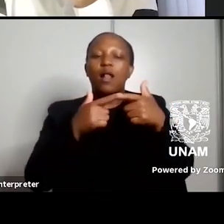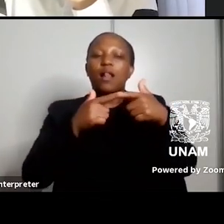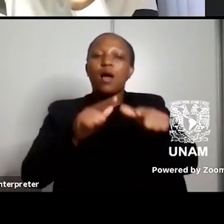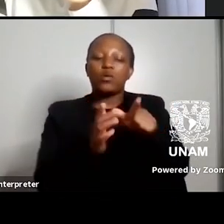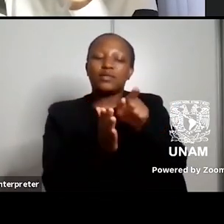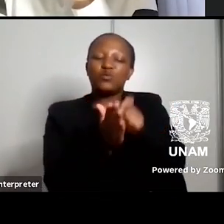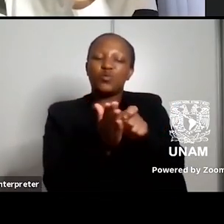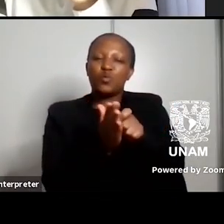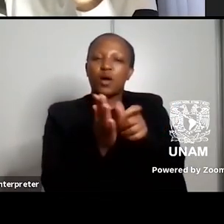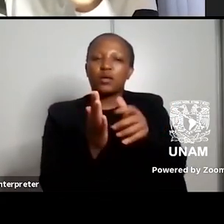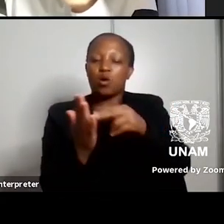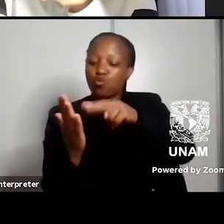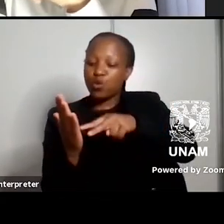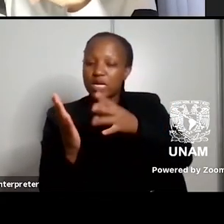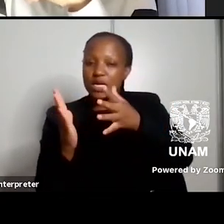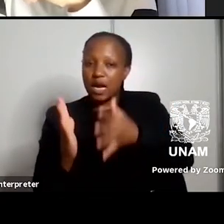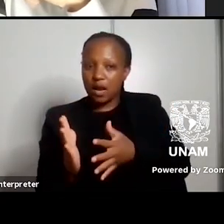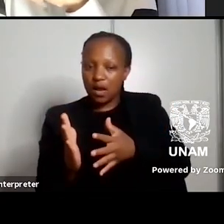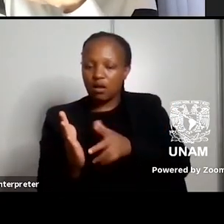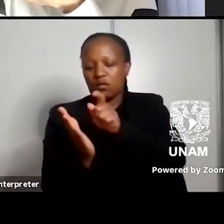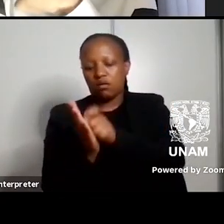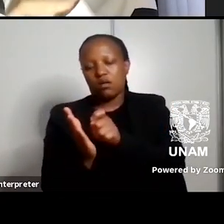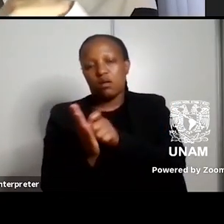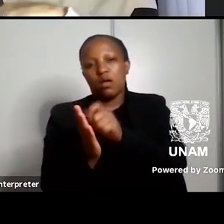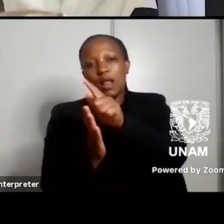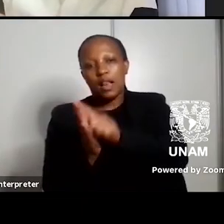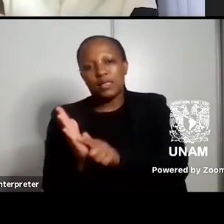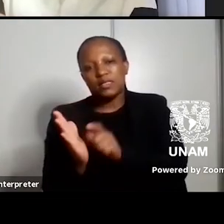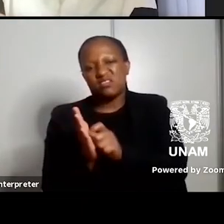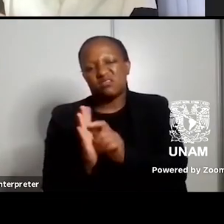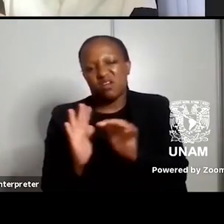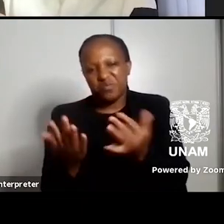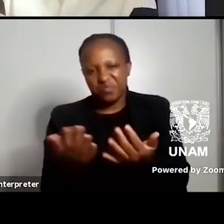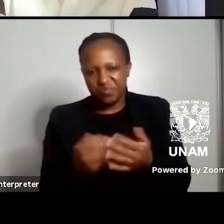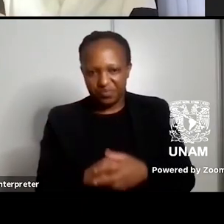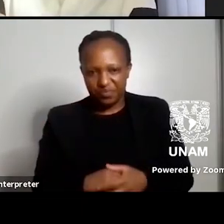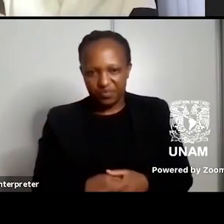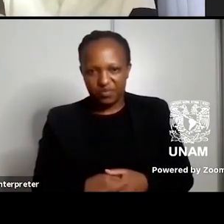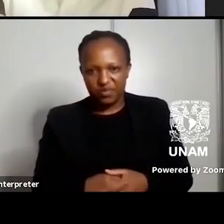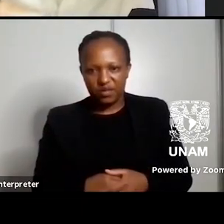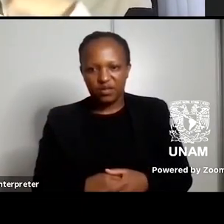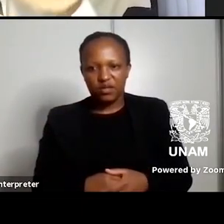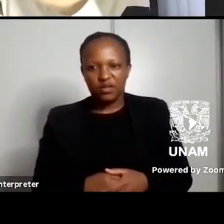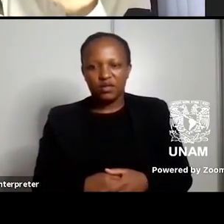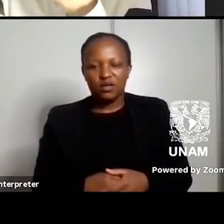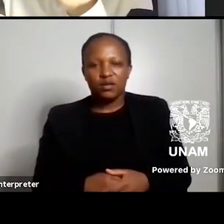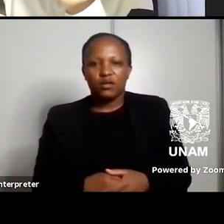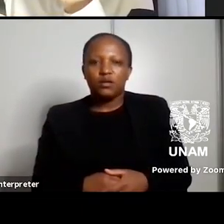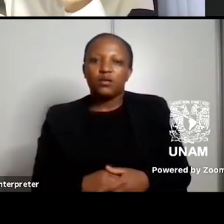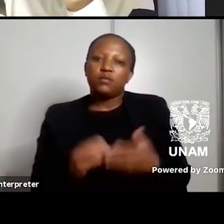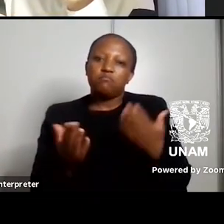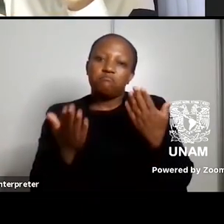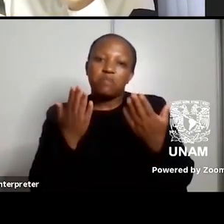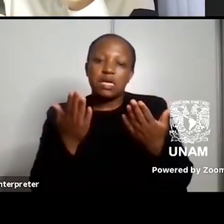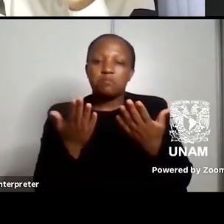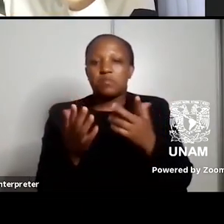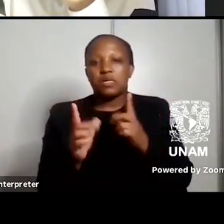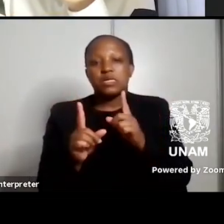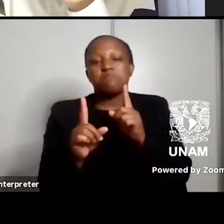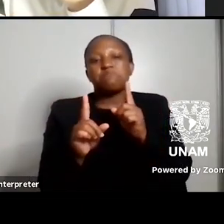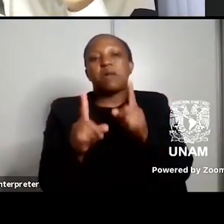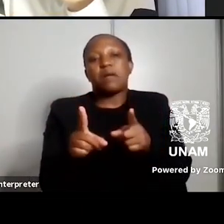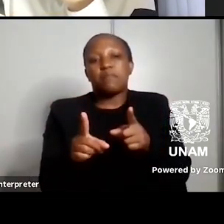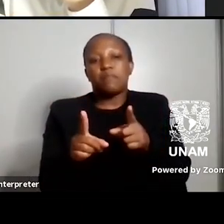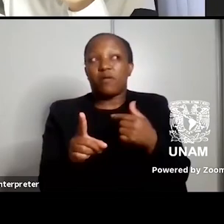readers of literature um it's i was just sort of looking for a moment and maybe this is instructive for everyone apart from me